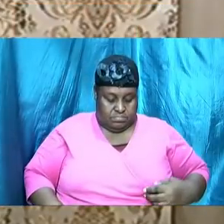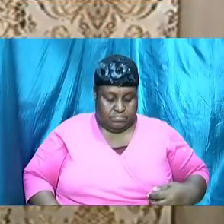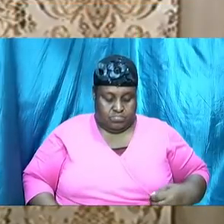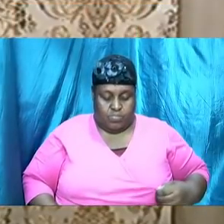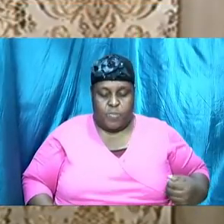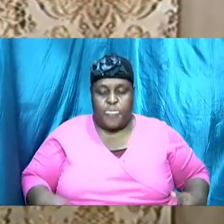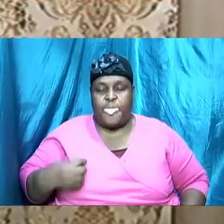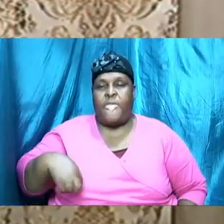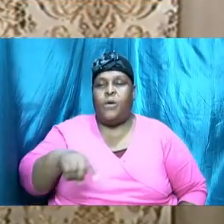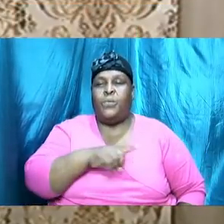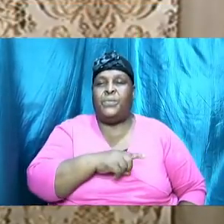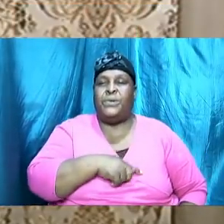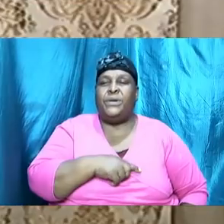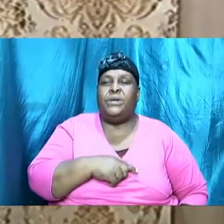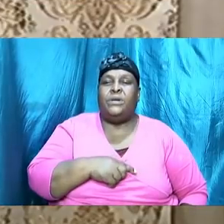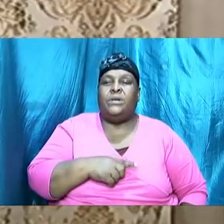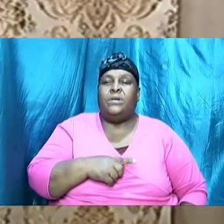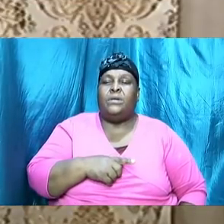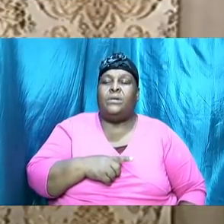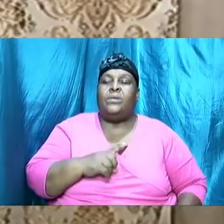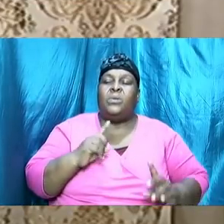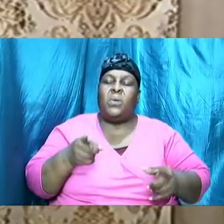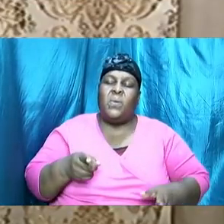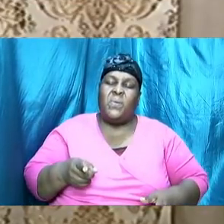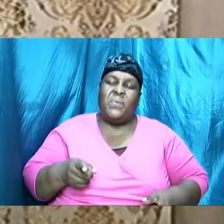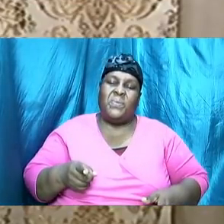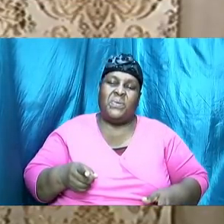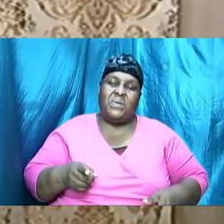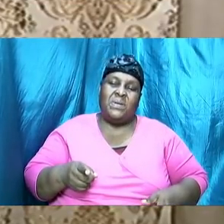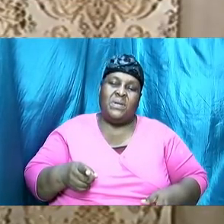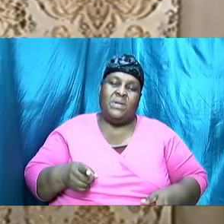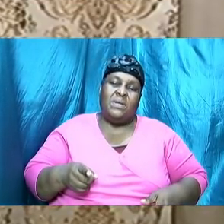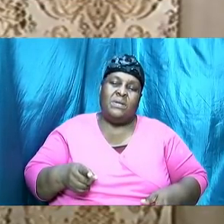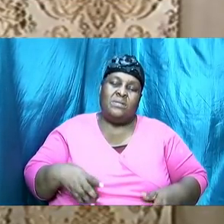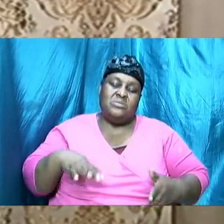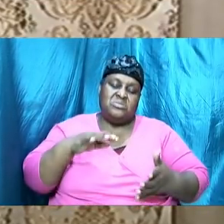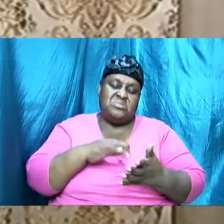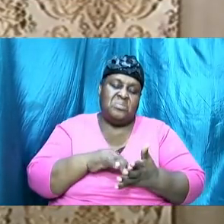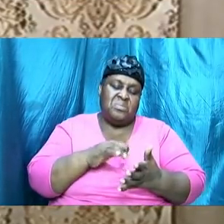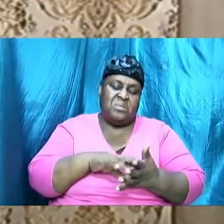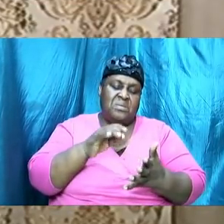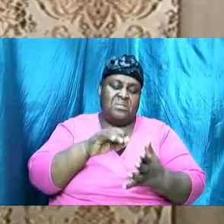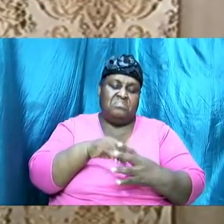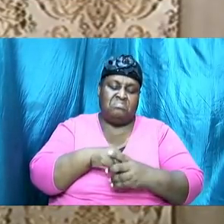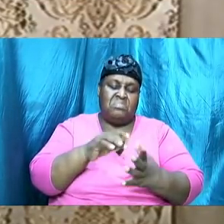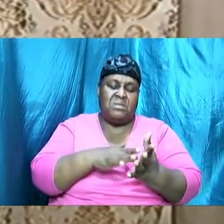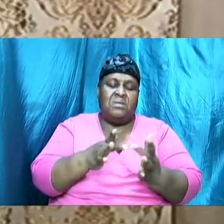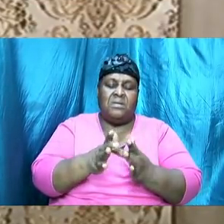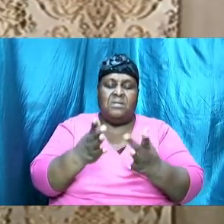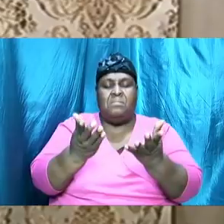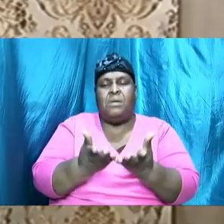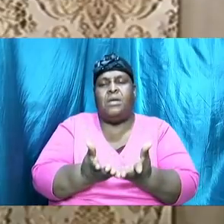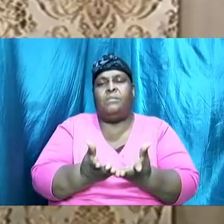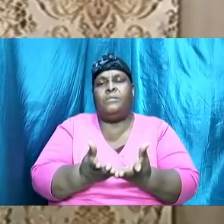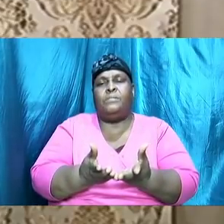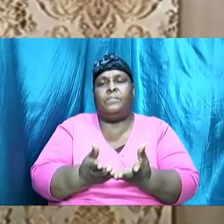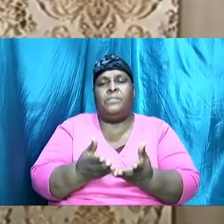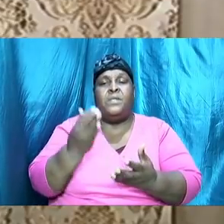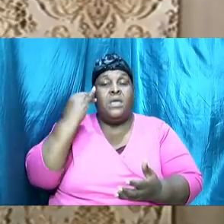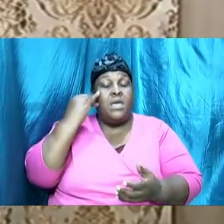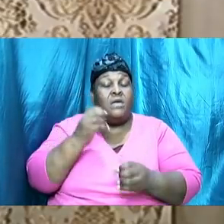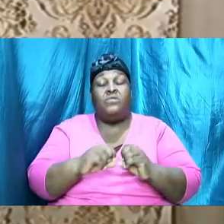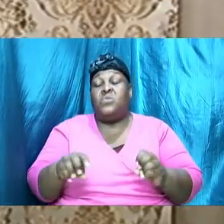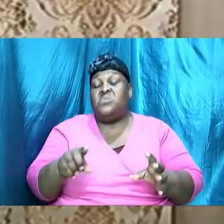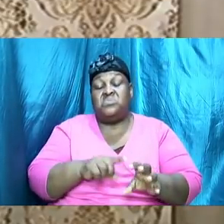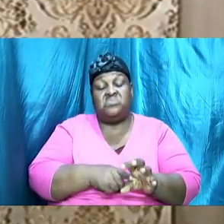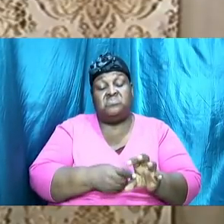to look into the book and it is important for us to look into the book if we don't start with